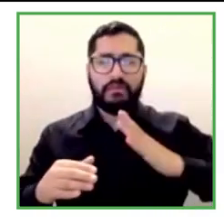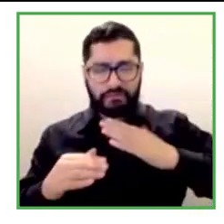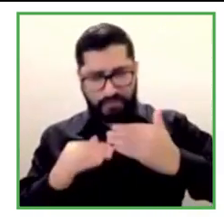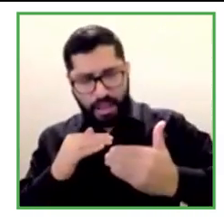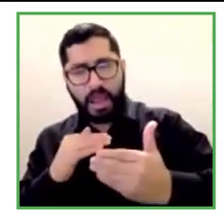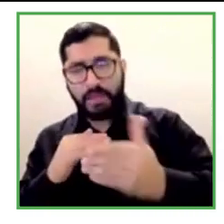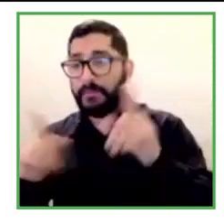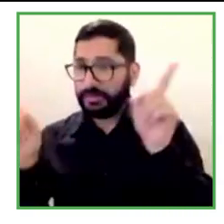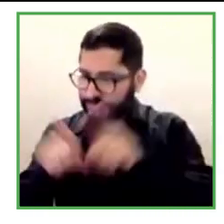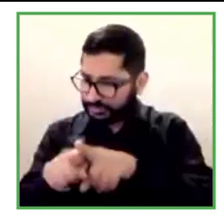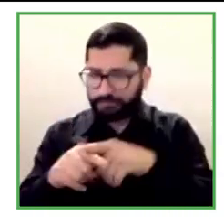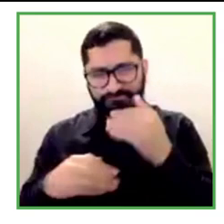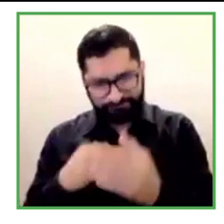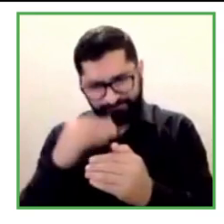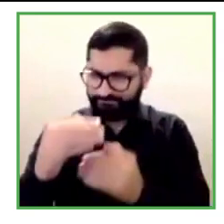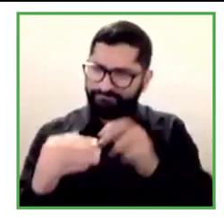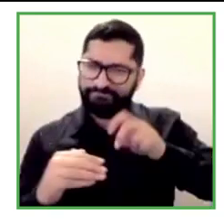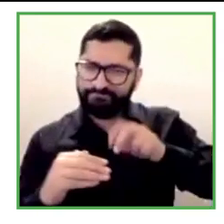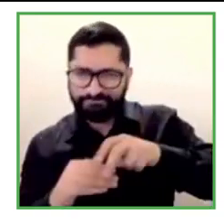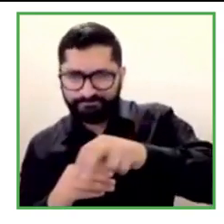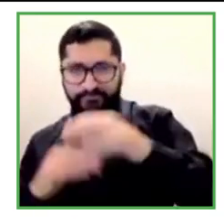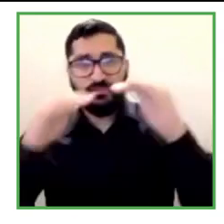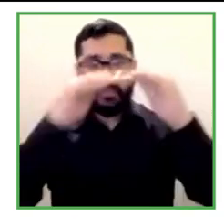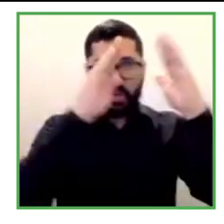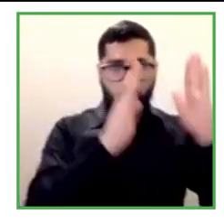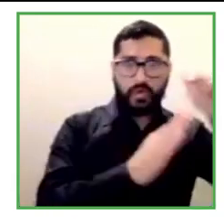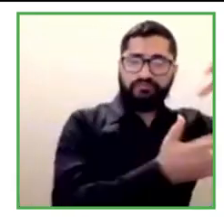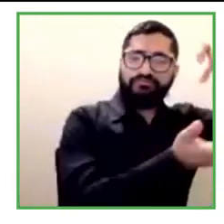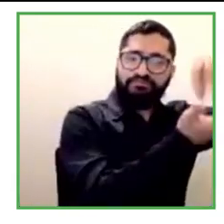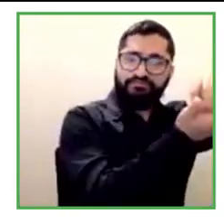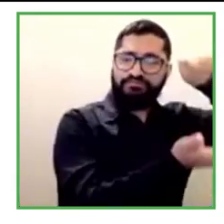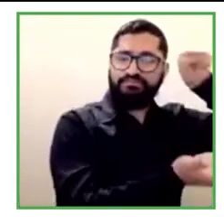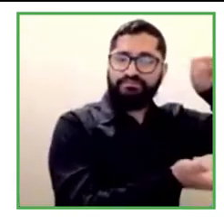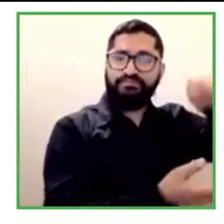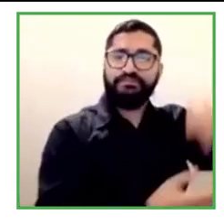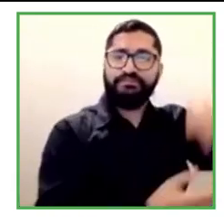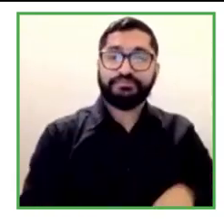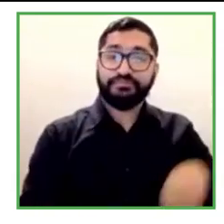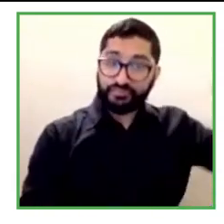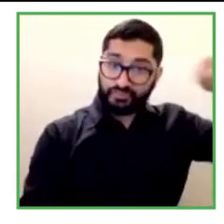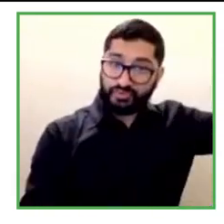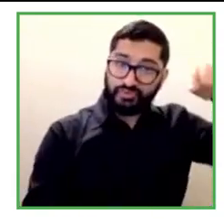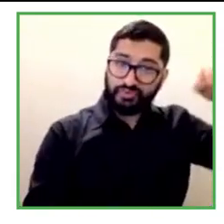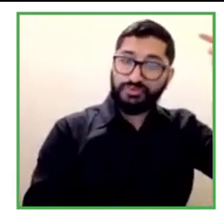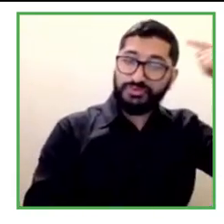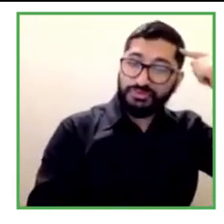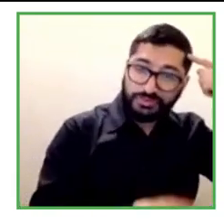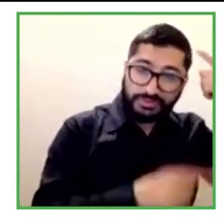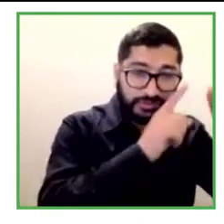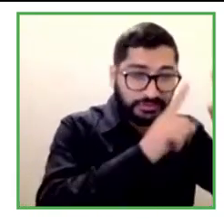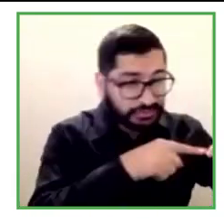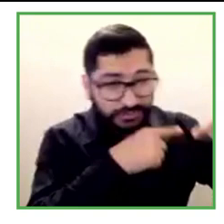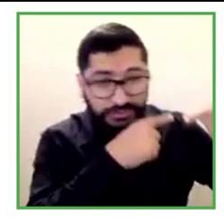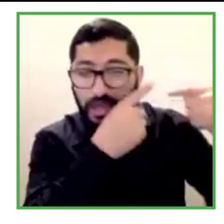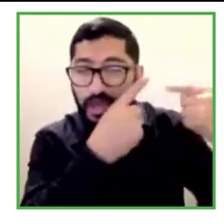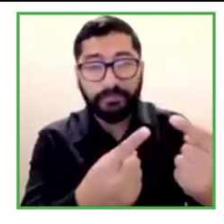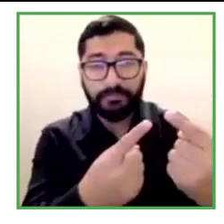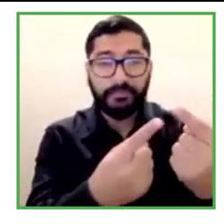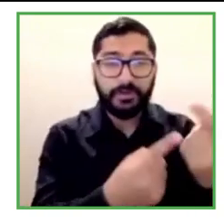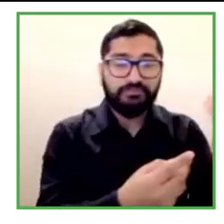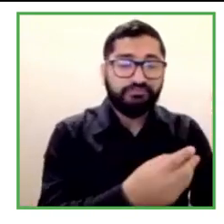working on. We're on this. And through our all our our headquarters, we are permanently training,